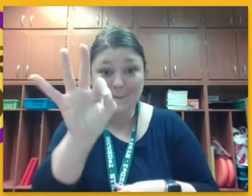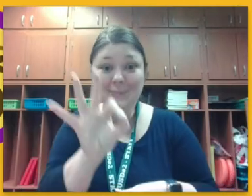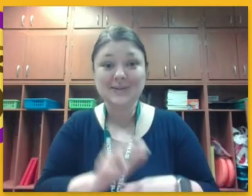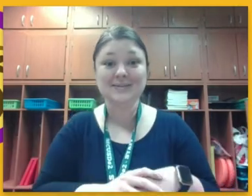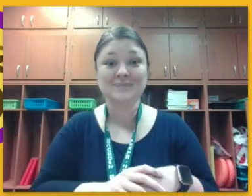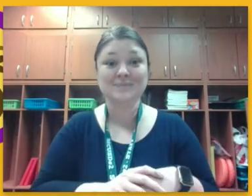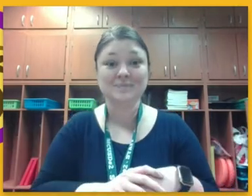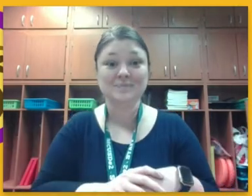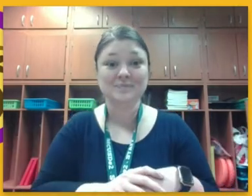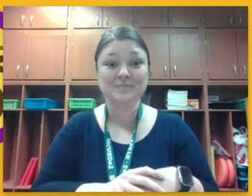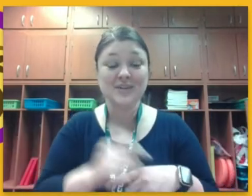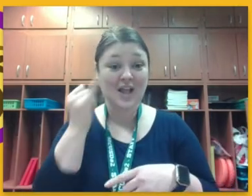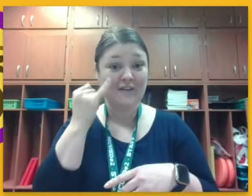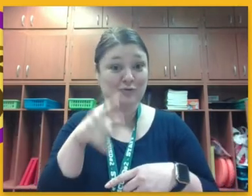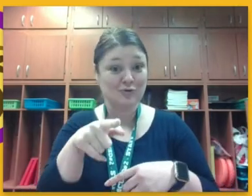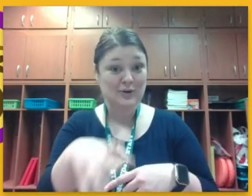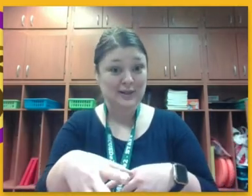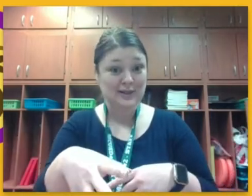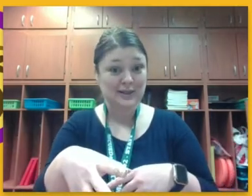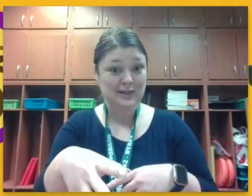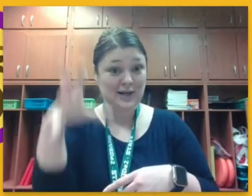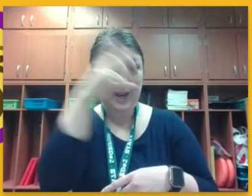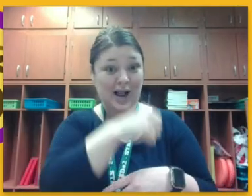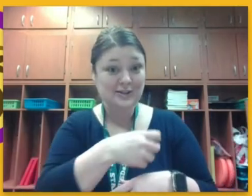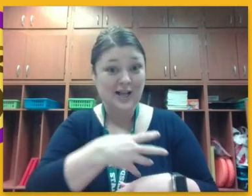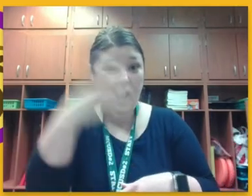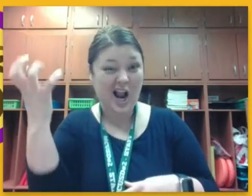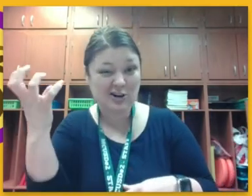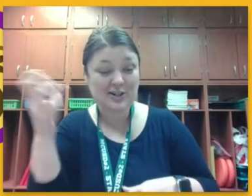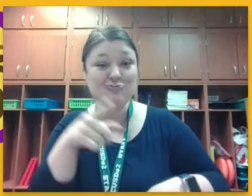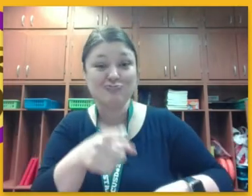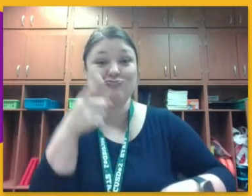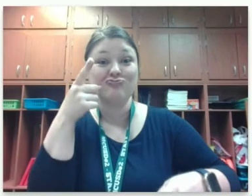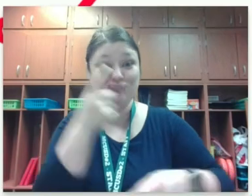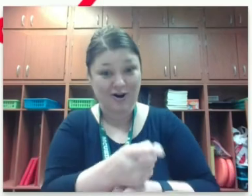if you guessed angry if you're correct